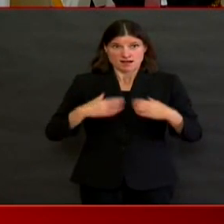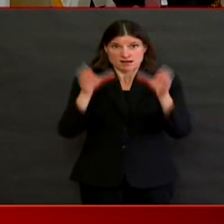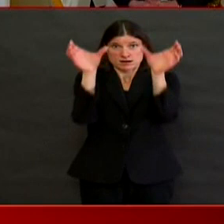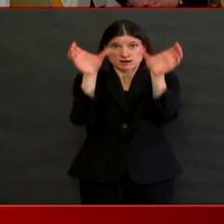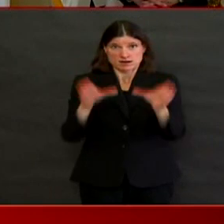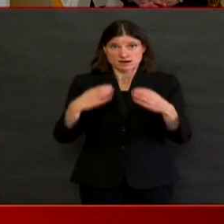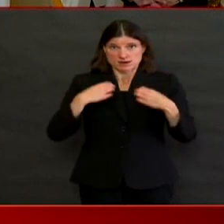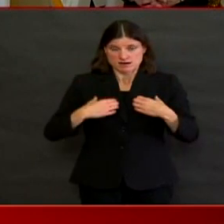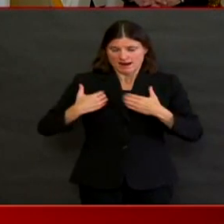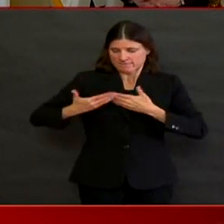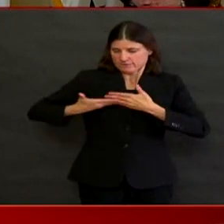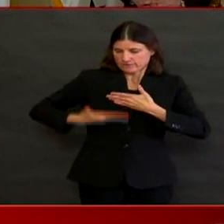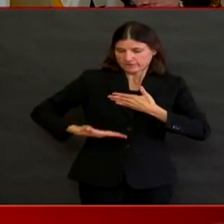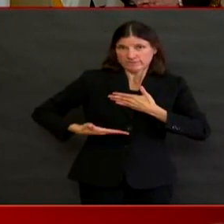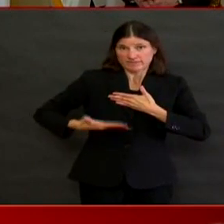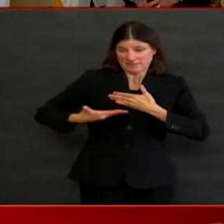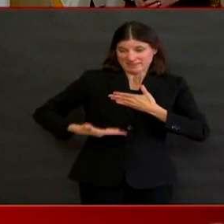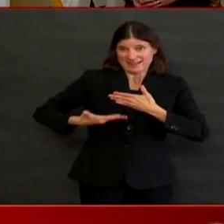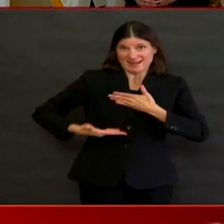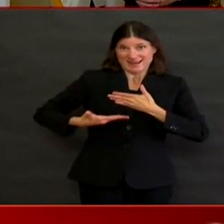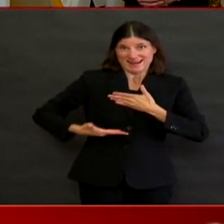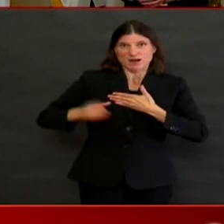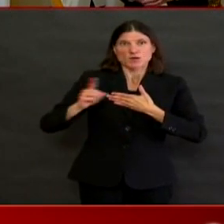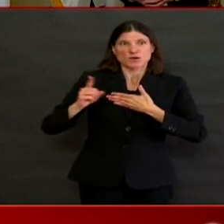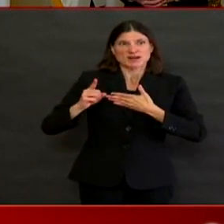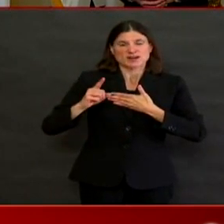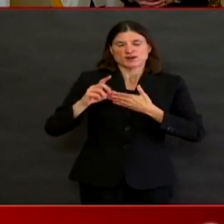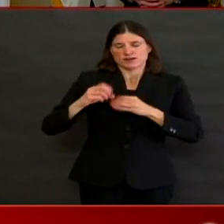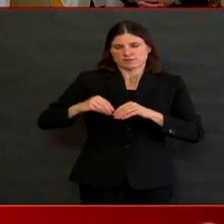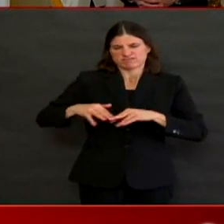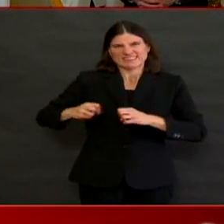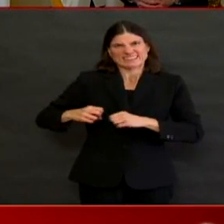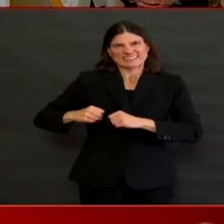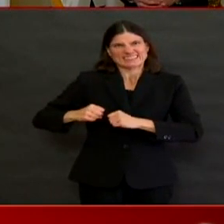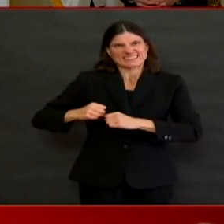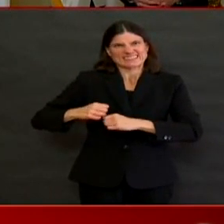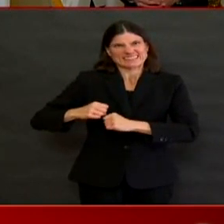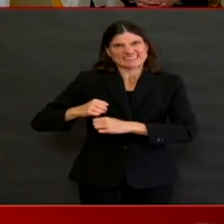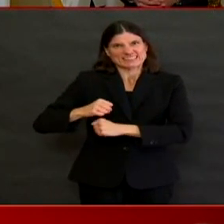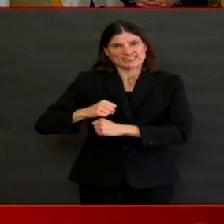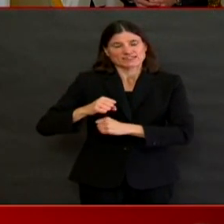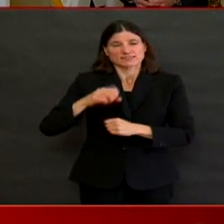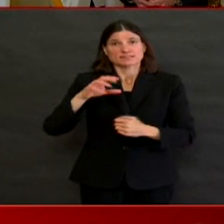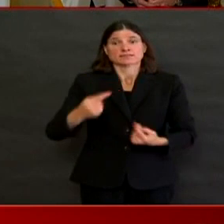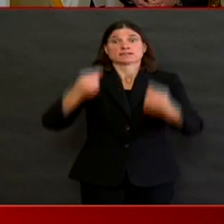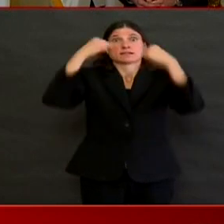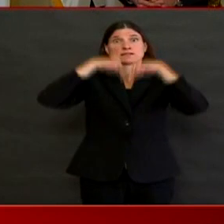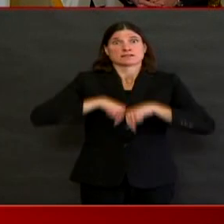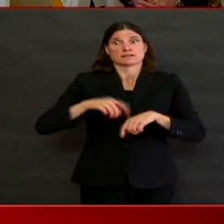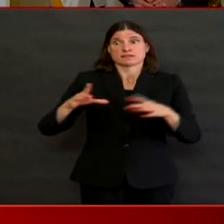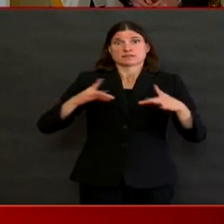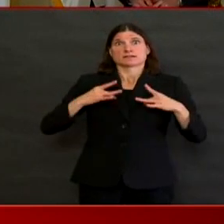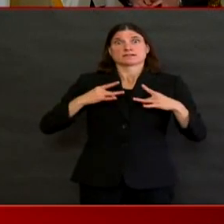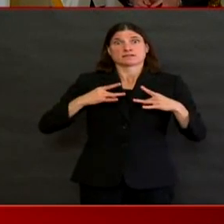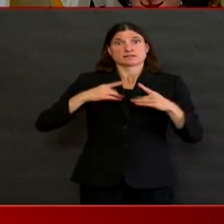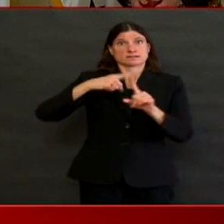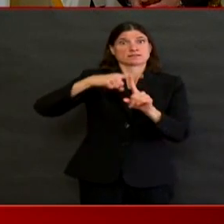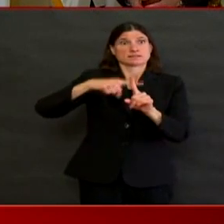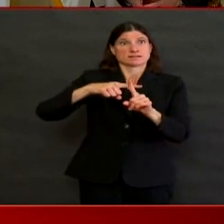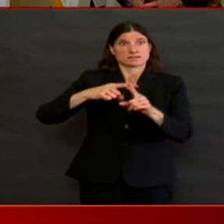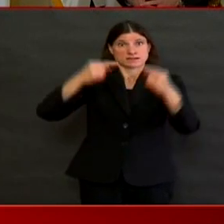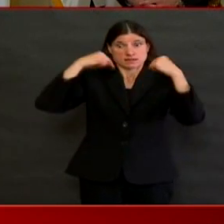And so it is, uh, something that people can be aware of. It's